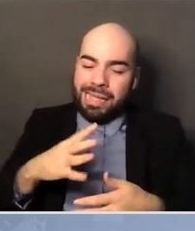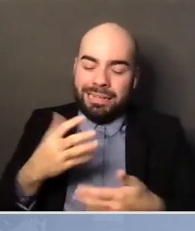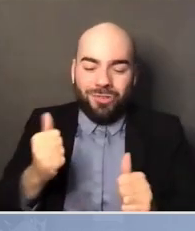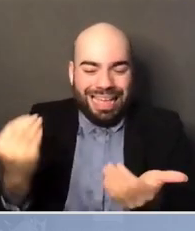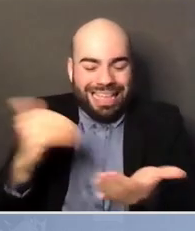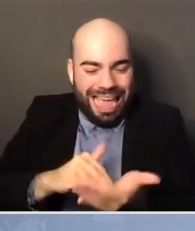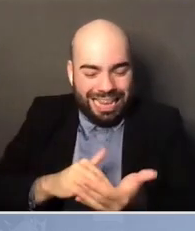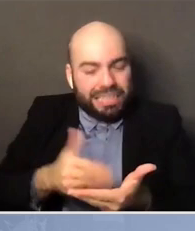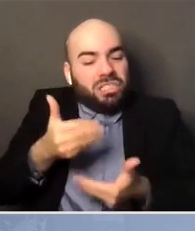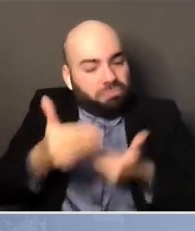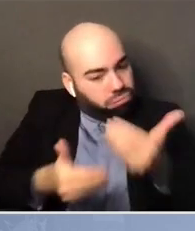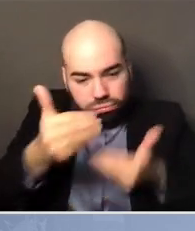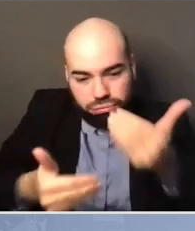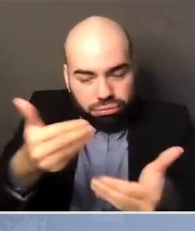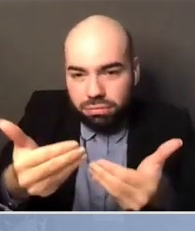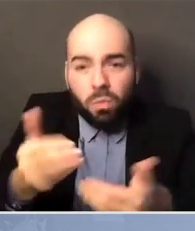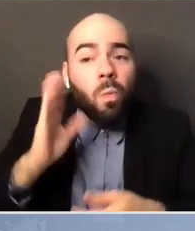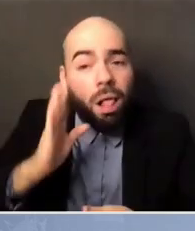So I...